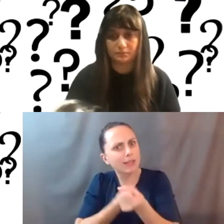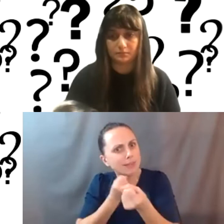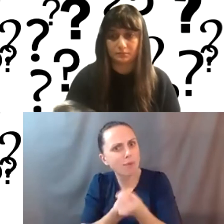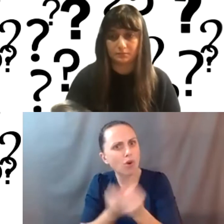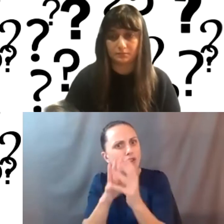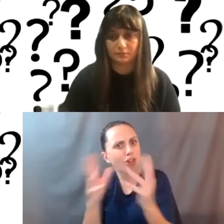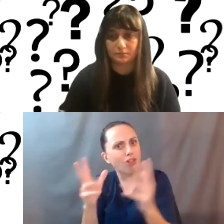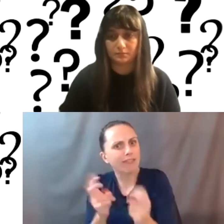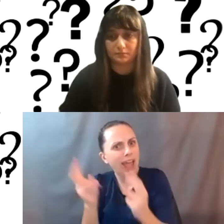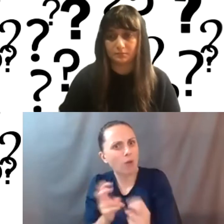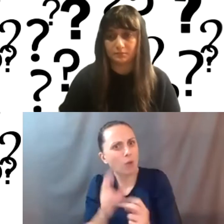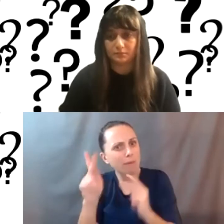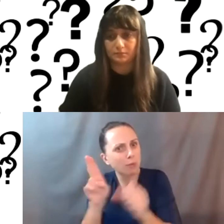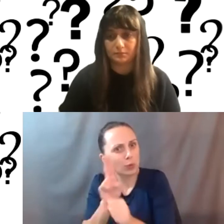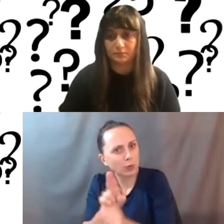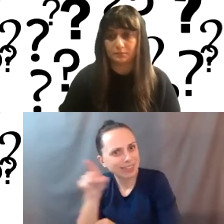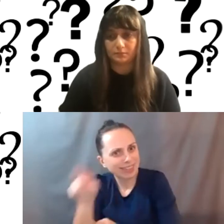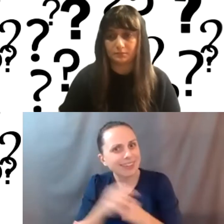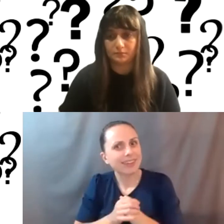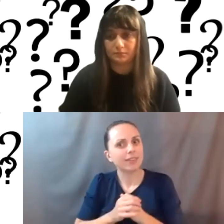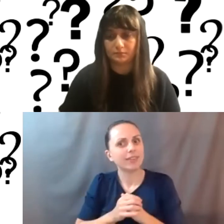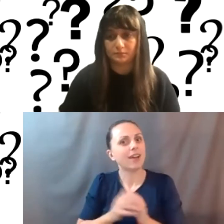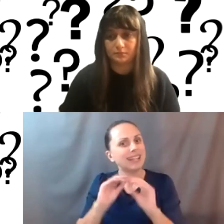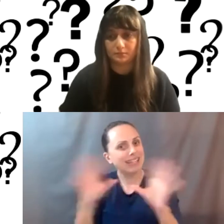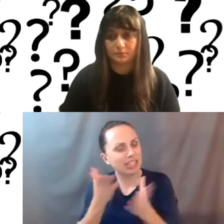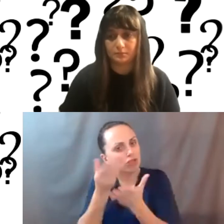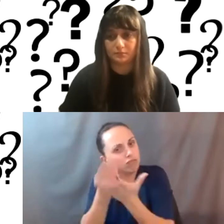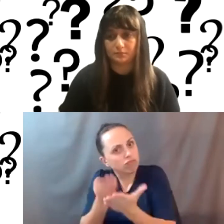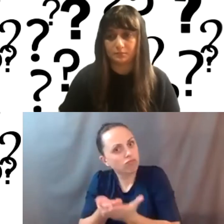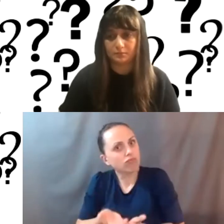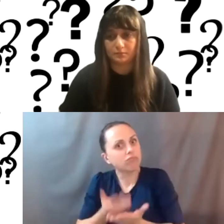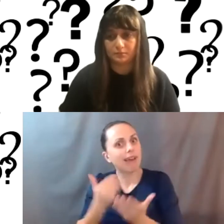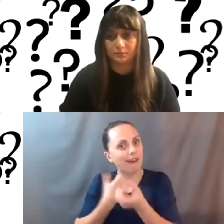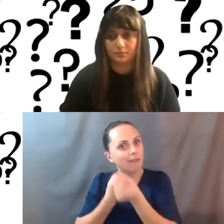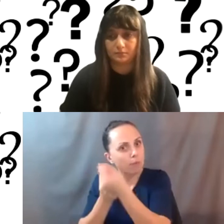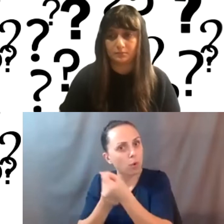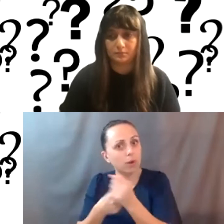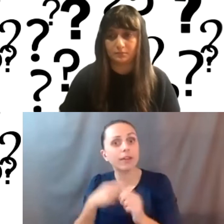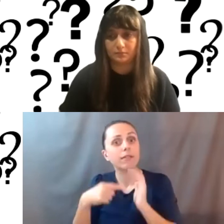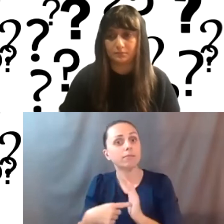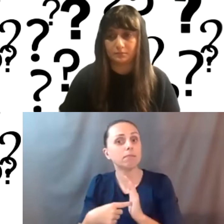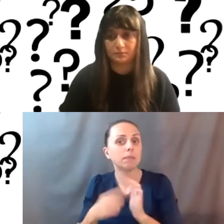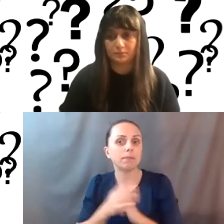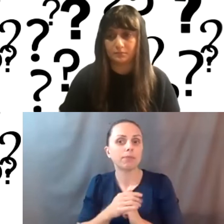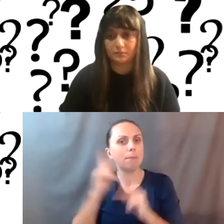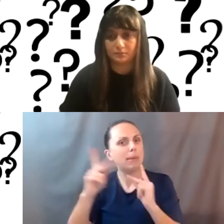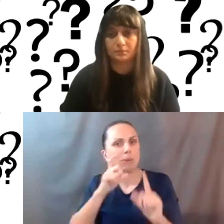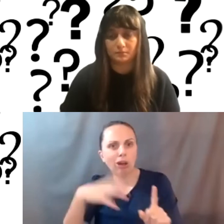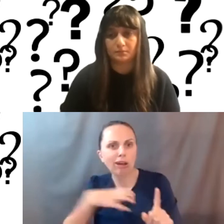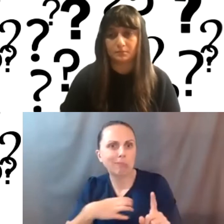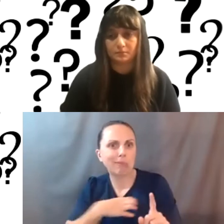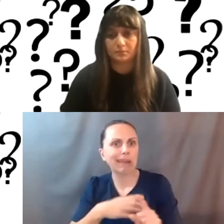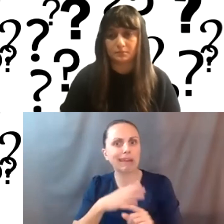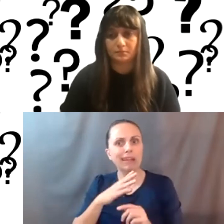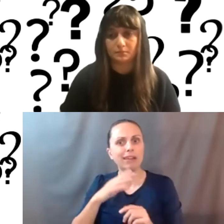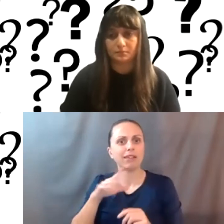of downloads. So people are using it and, you know, a clear record of support, like, you know, people aren't, you know, complaining that they never get back